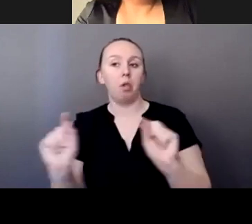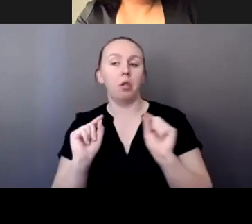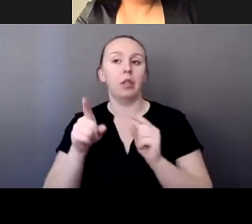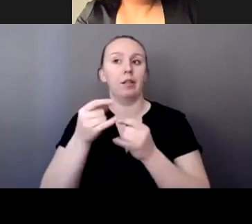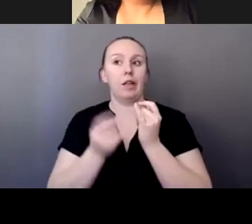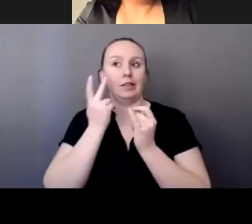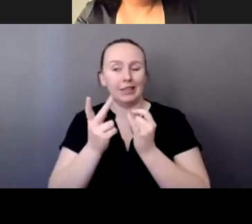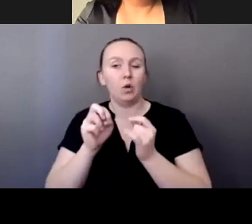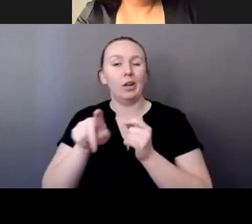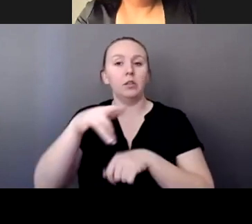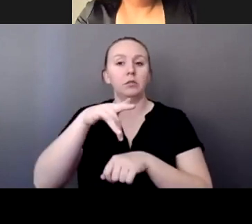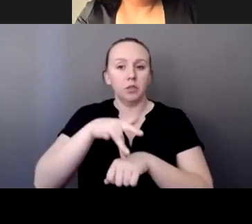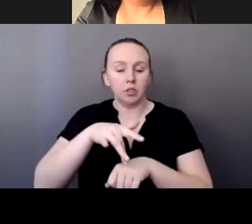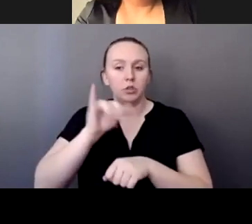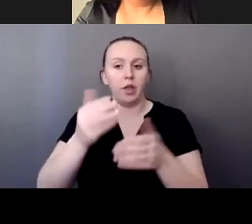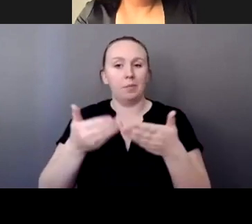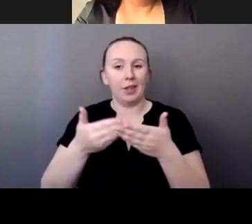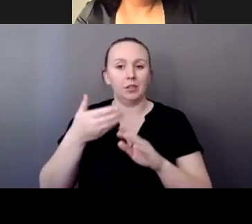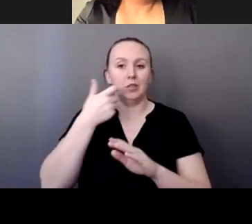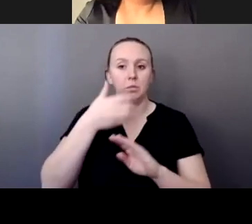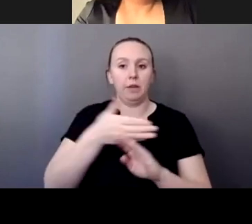was in those places. Um,